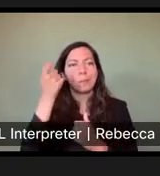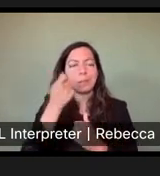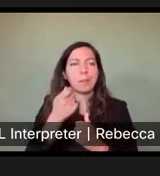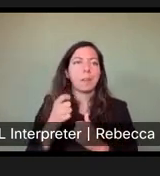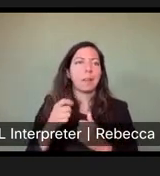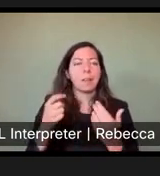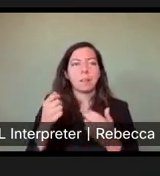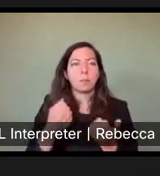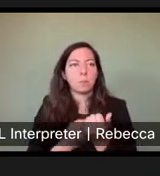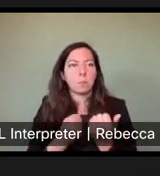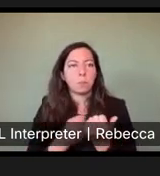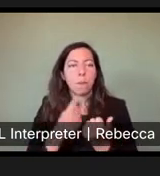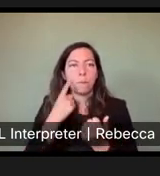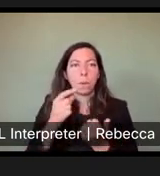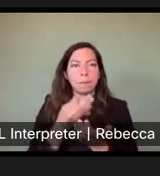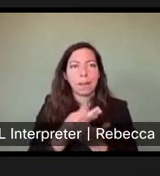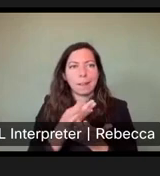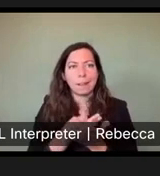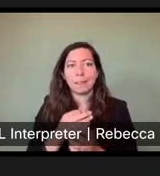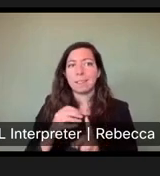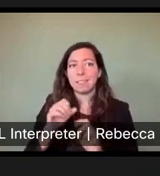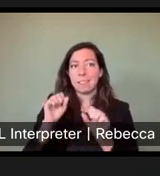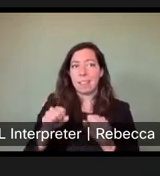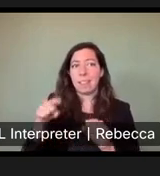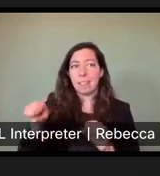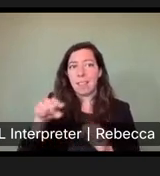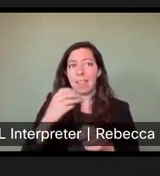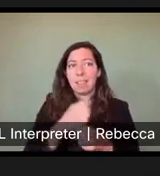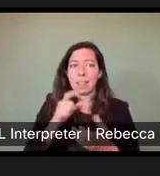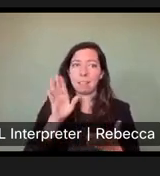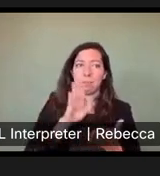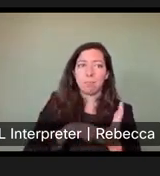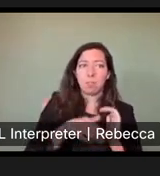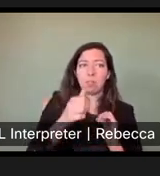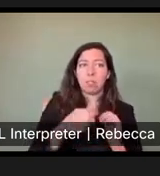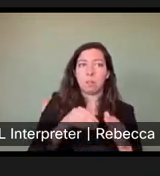And it's a good question to explore when thinking about equity. Um, thank you page.